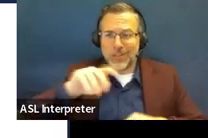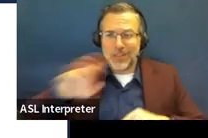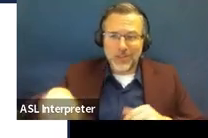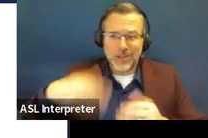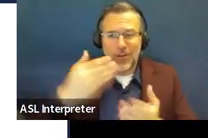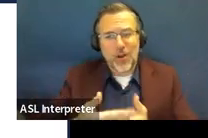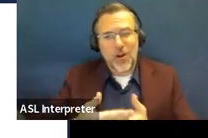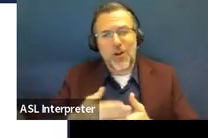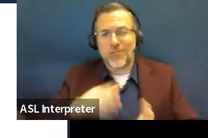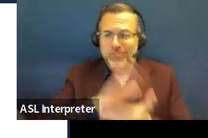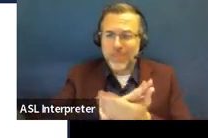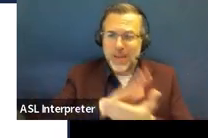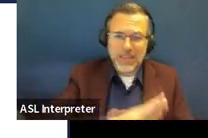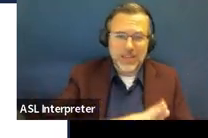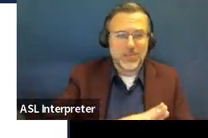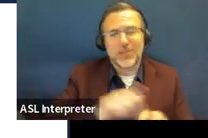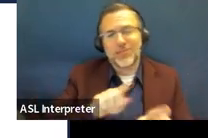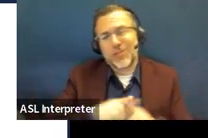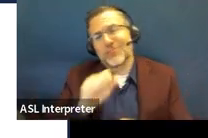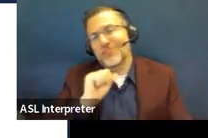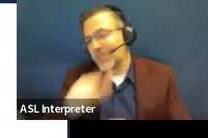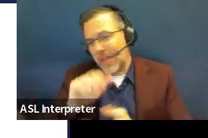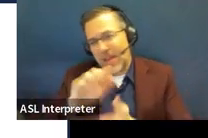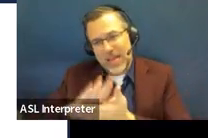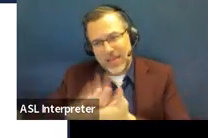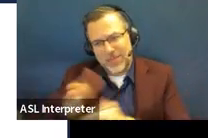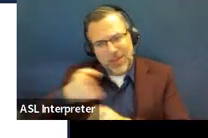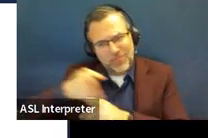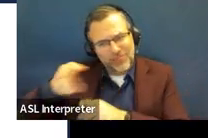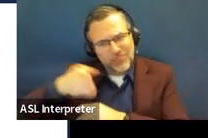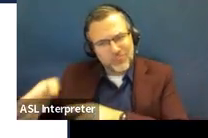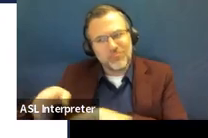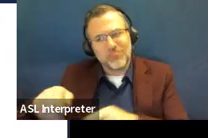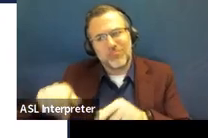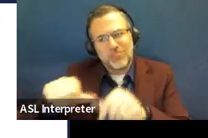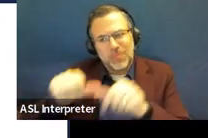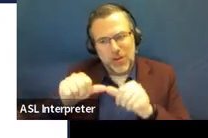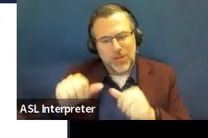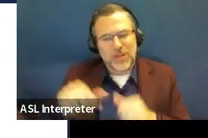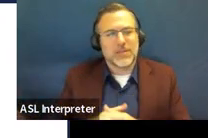and non-academic areas. So that's the second major responsibility of the team.